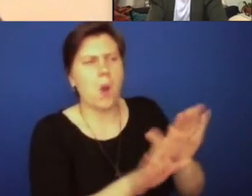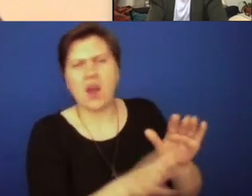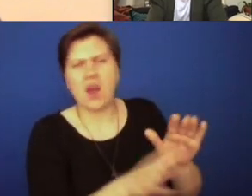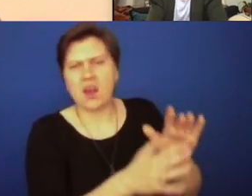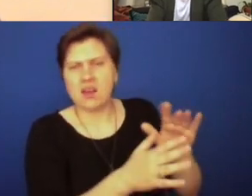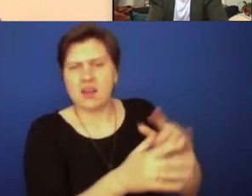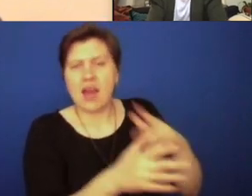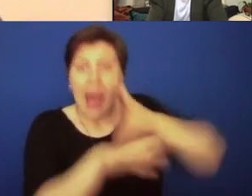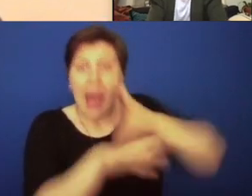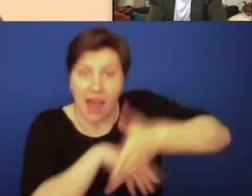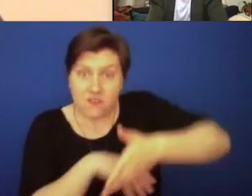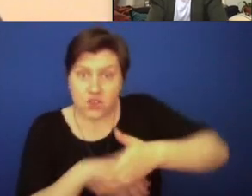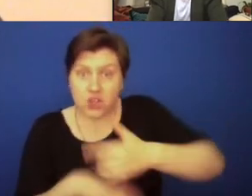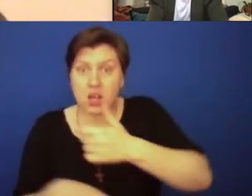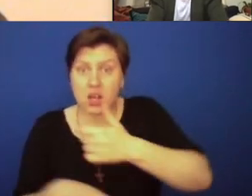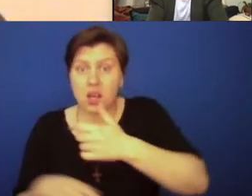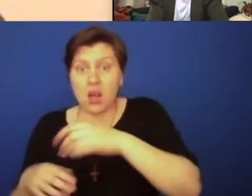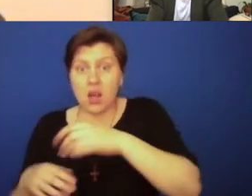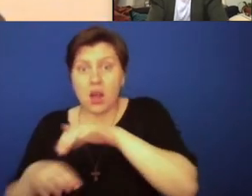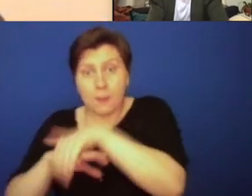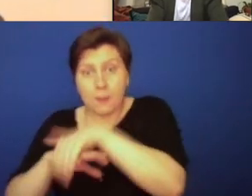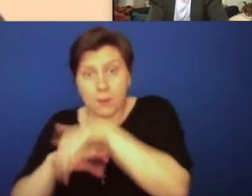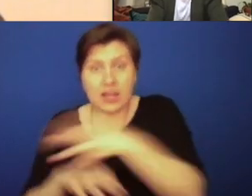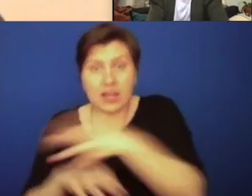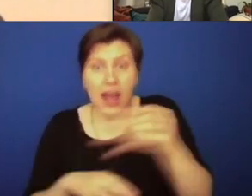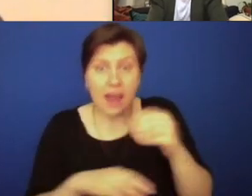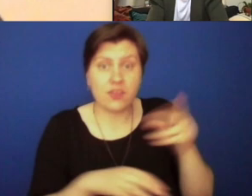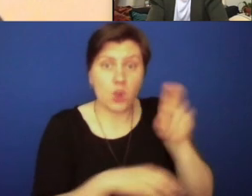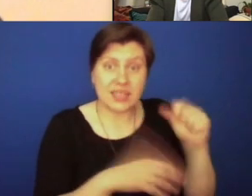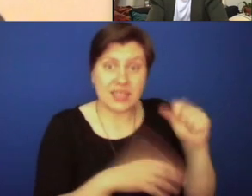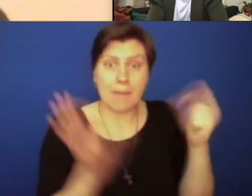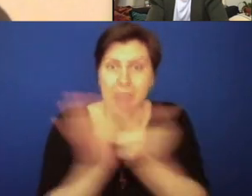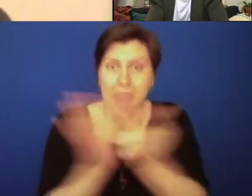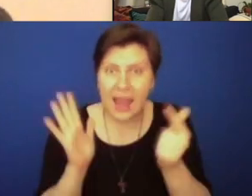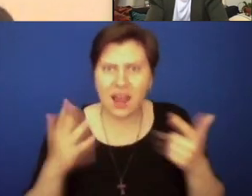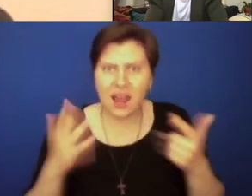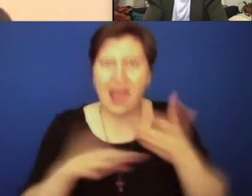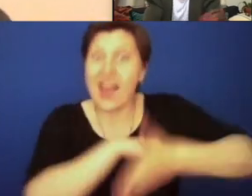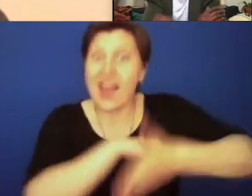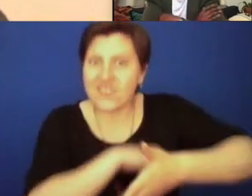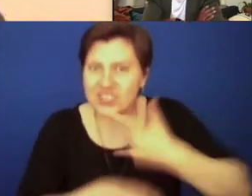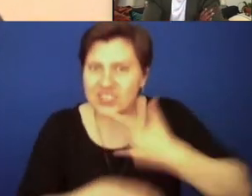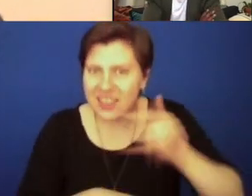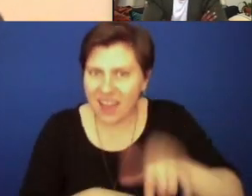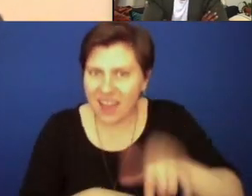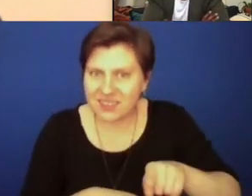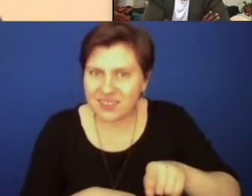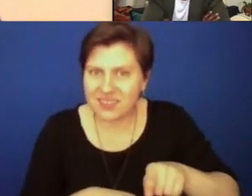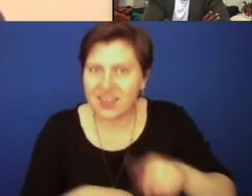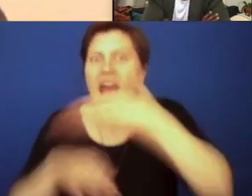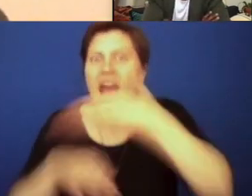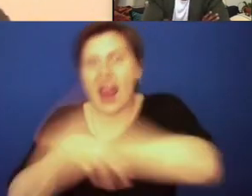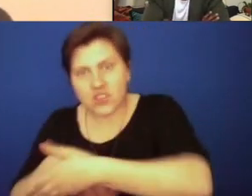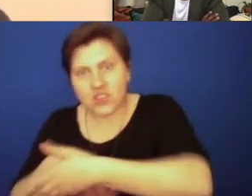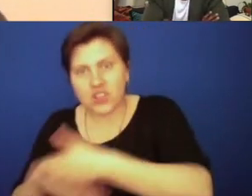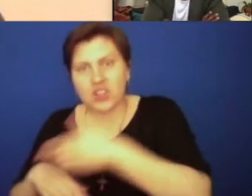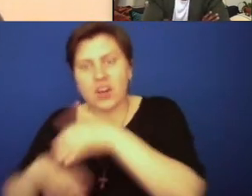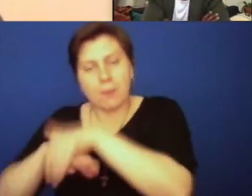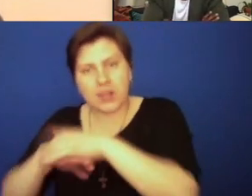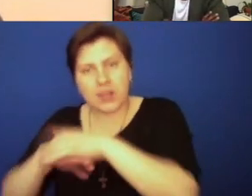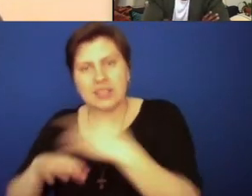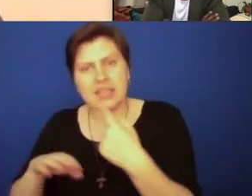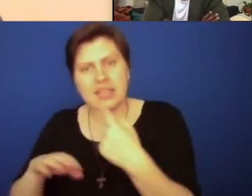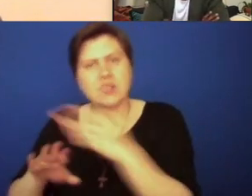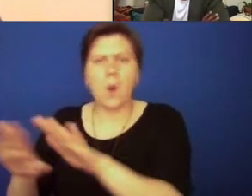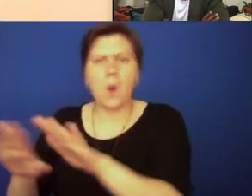after Great Britain and the United States bans participation in the slave trade. It's five, it's six years after Great Britain passes the